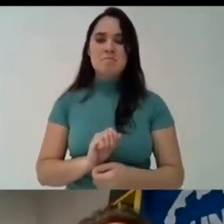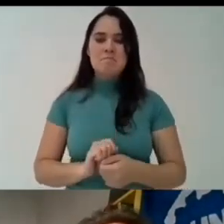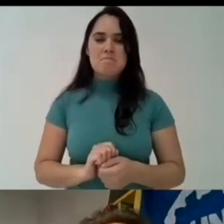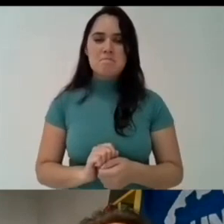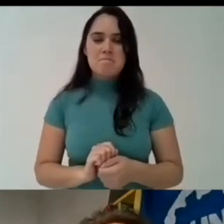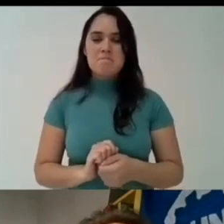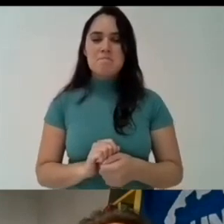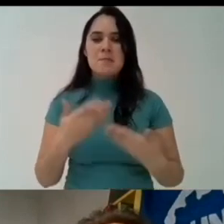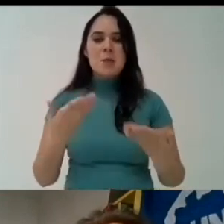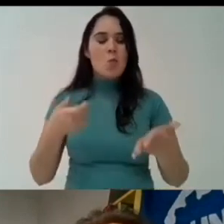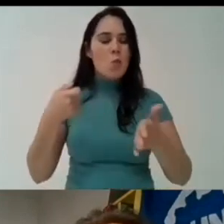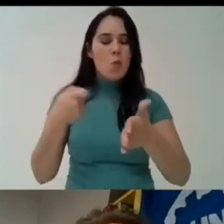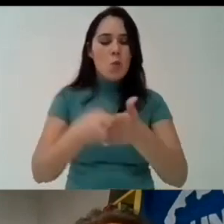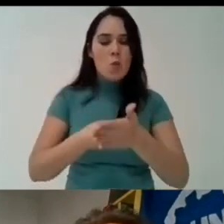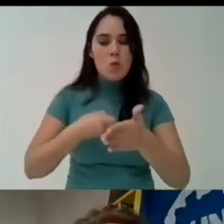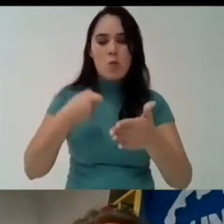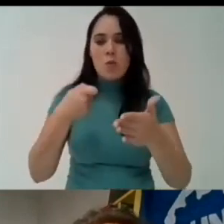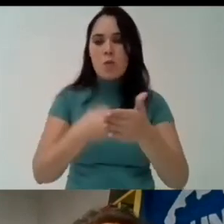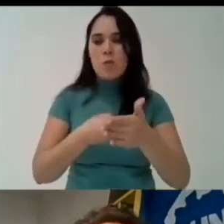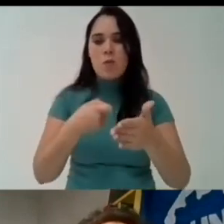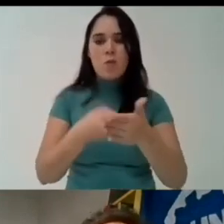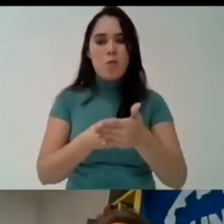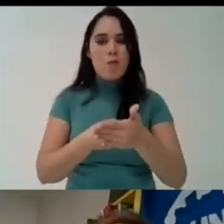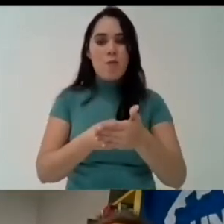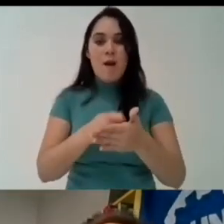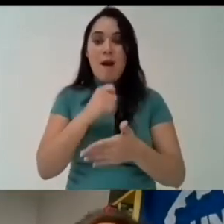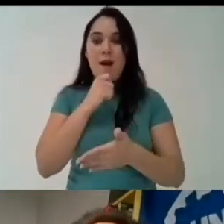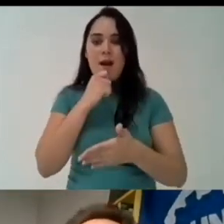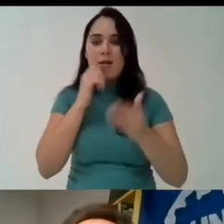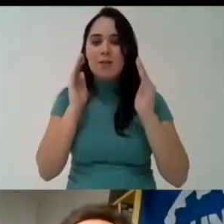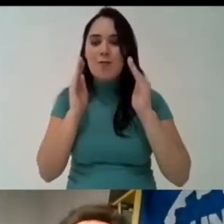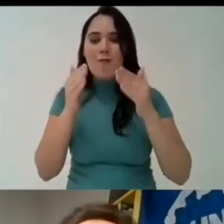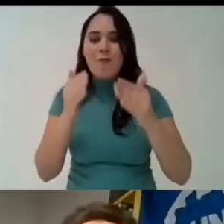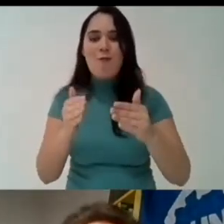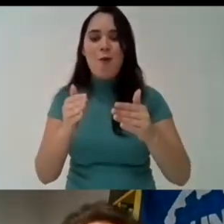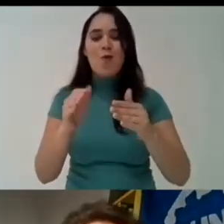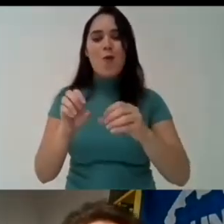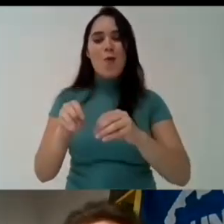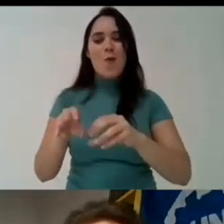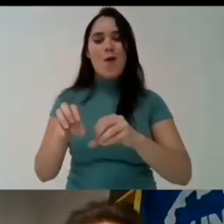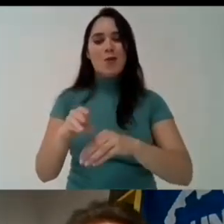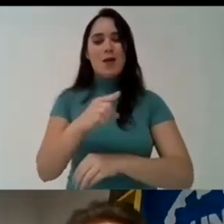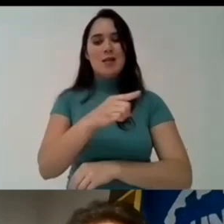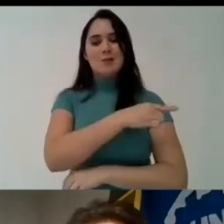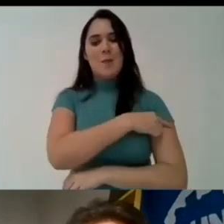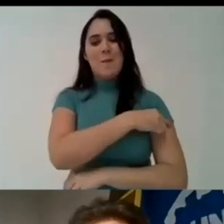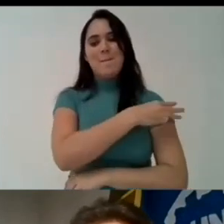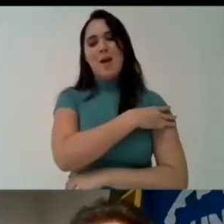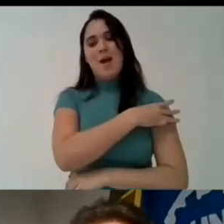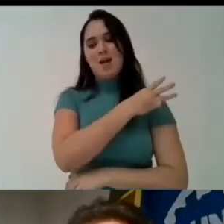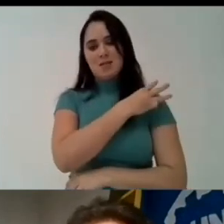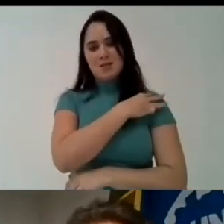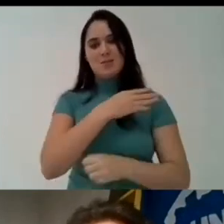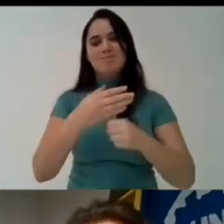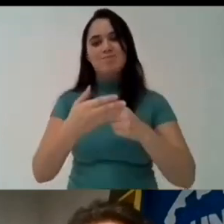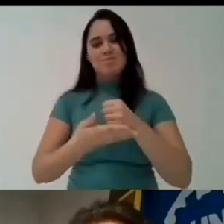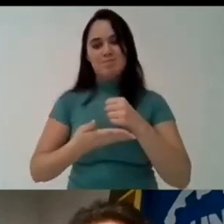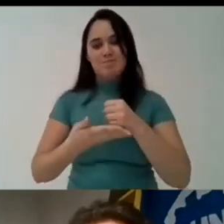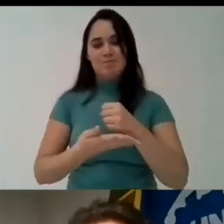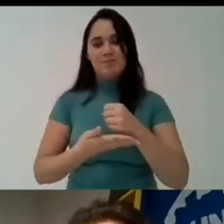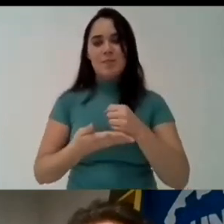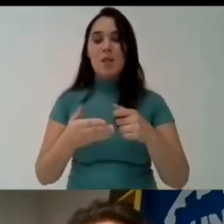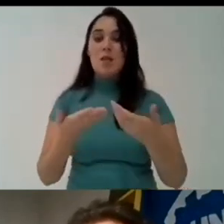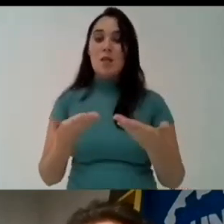and so the education with brazilian indigenous people is very focused on primary